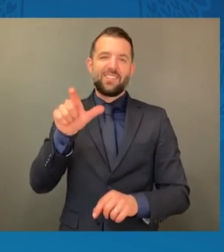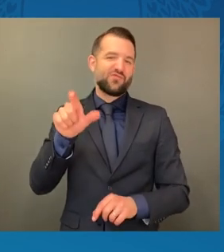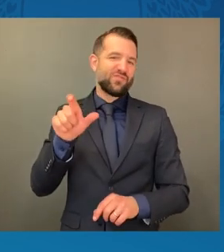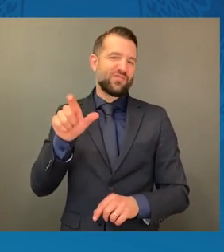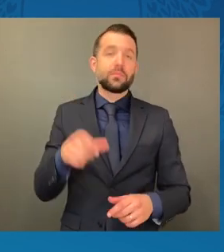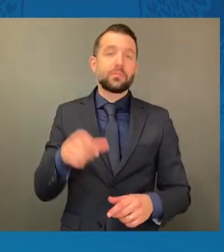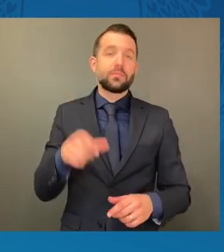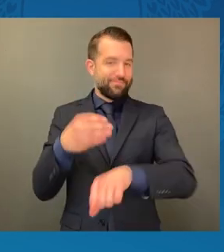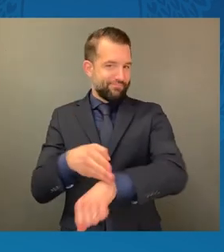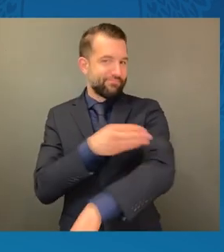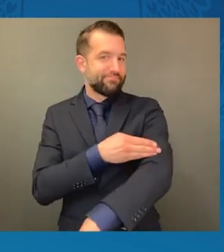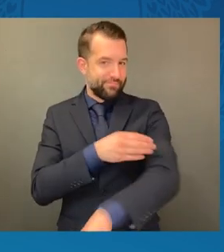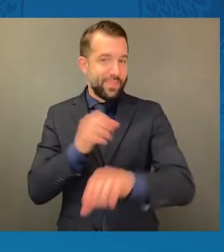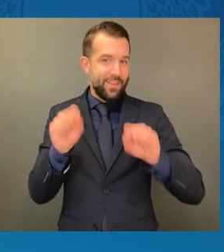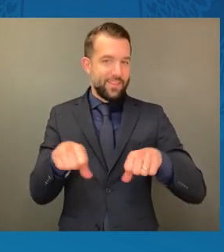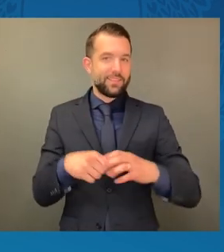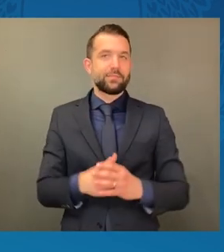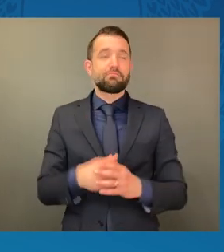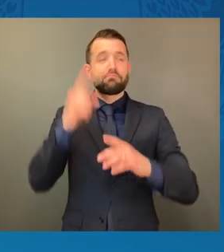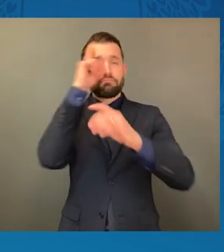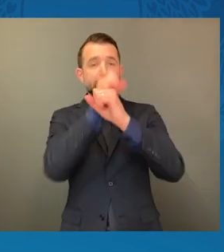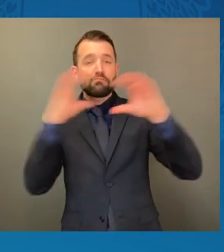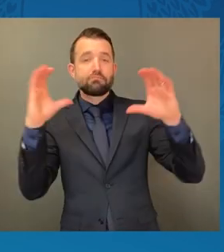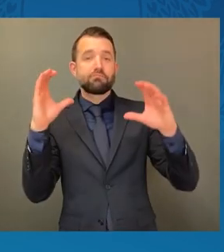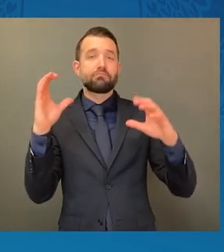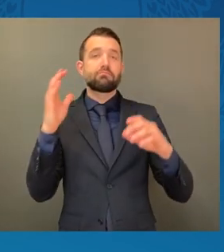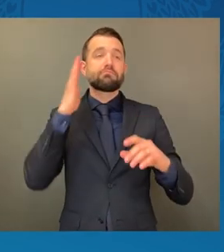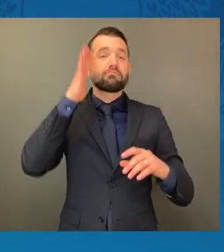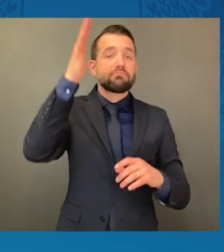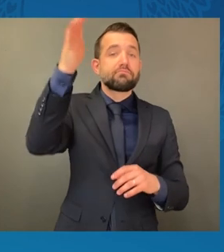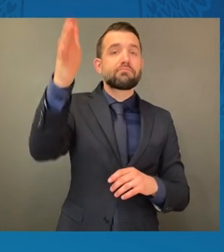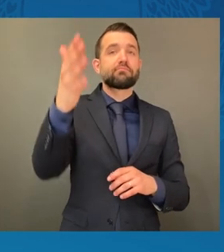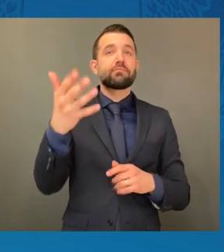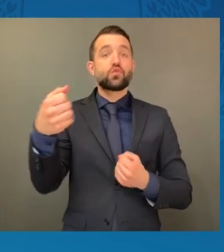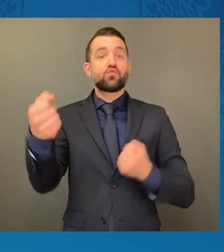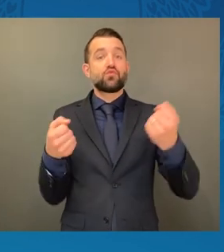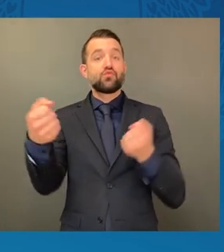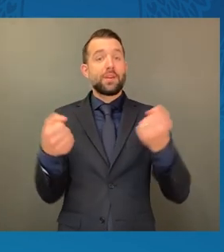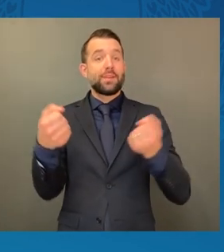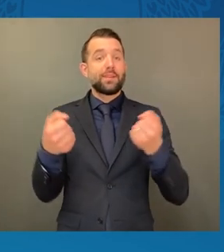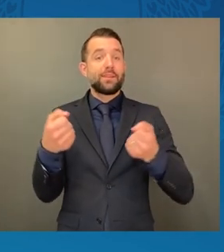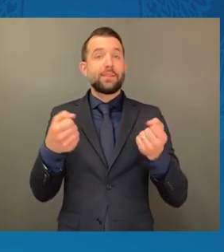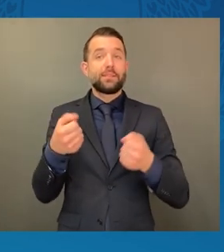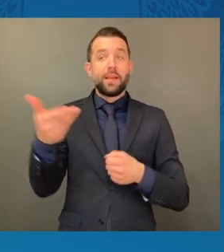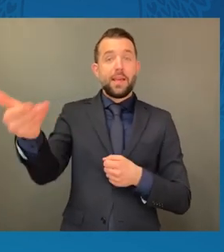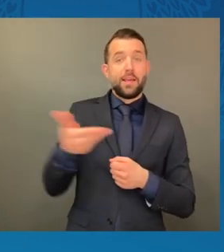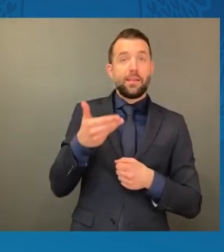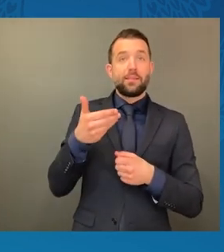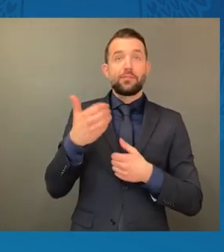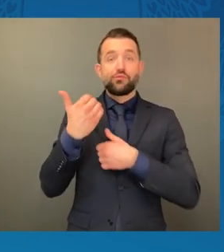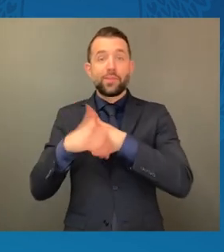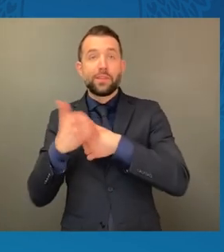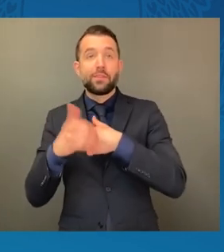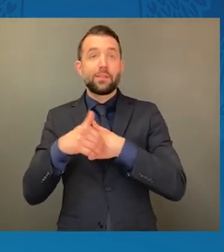Imagine a future, the freight trucks that deliver bread and milk to our grocery store shelves and the buses